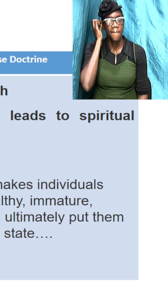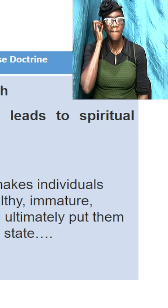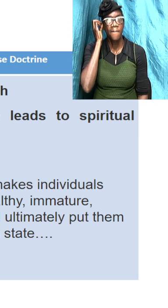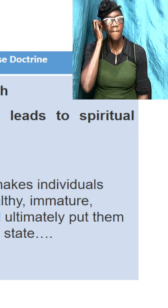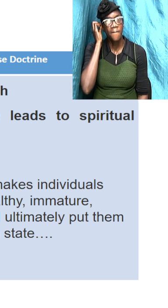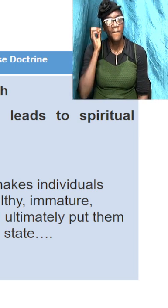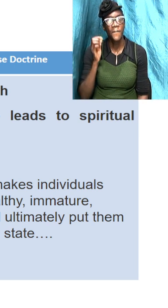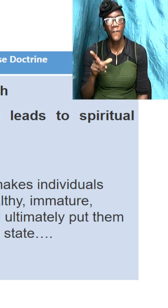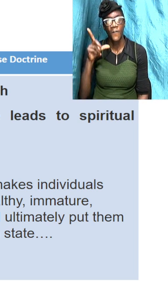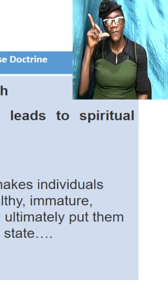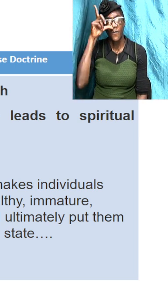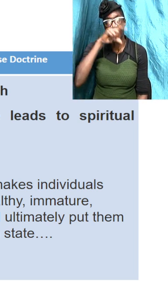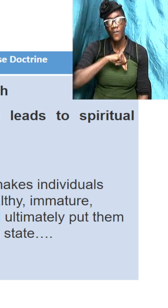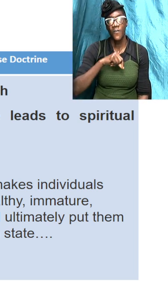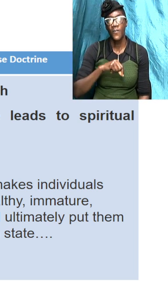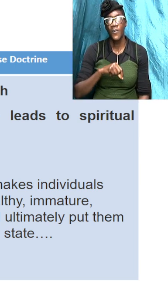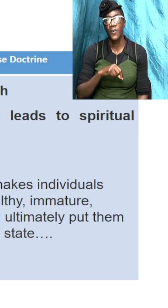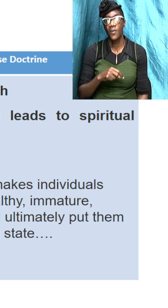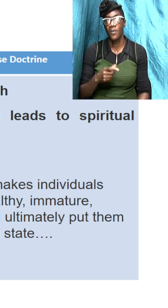so false doctrine then